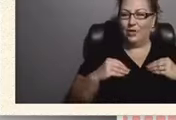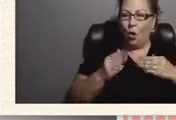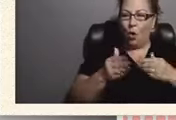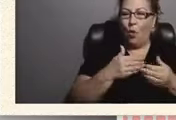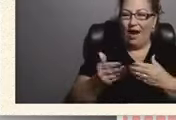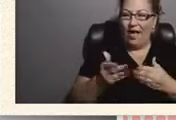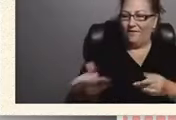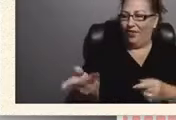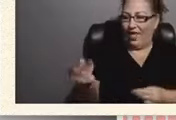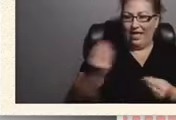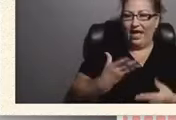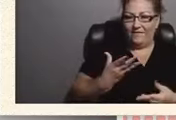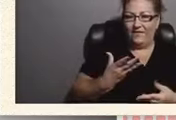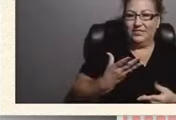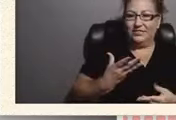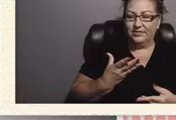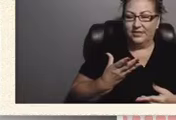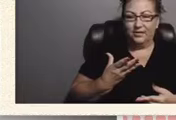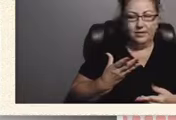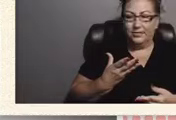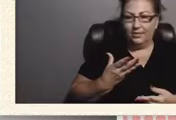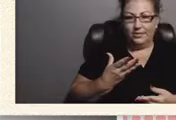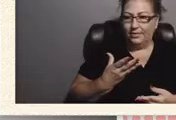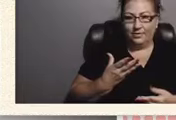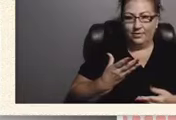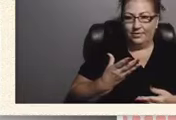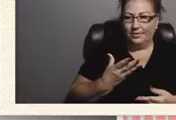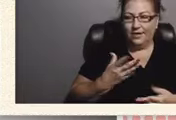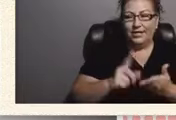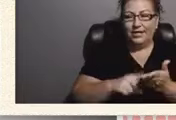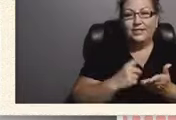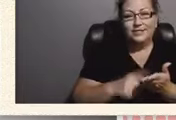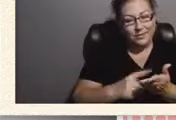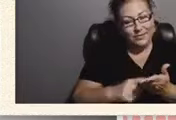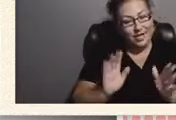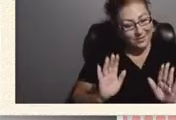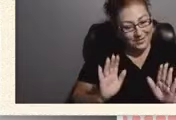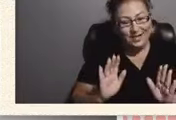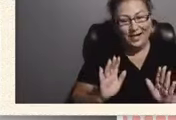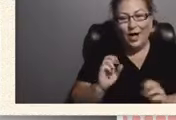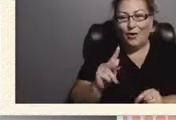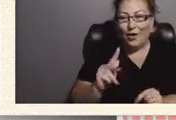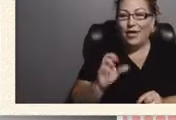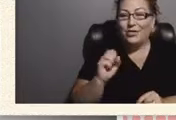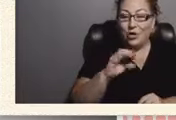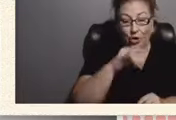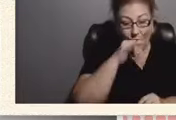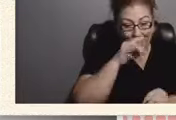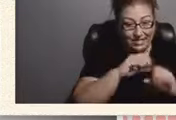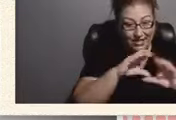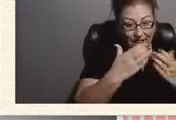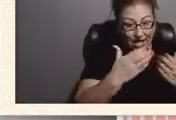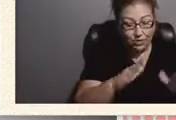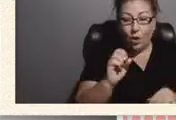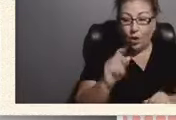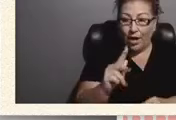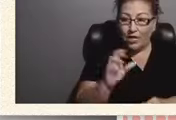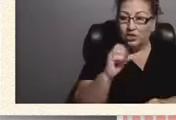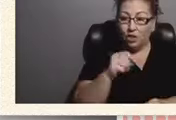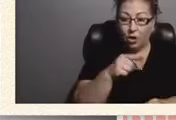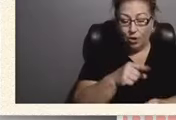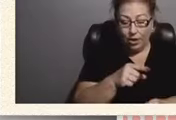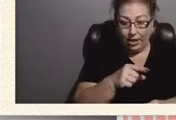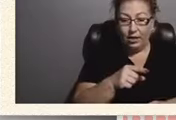handed out to us sometimes. And okay, so your kid is in the classroom. Okay, so he's okay. He's,